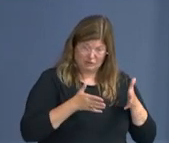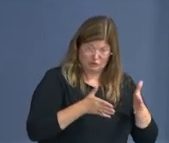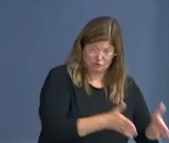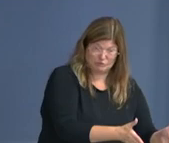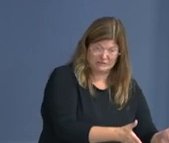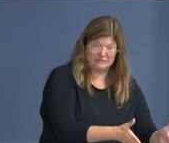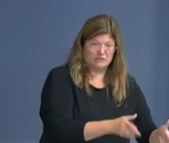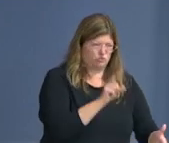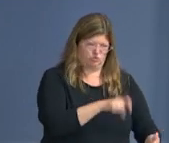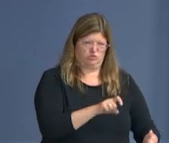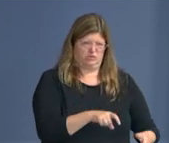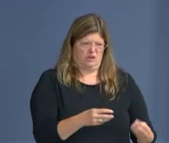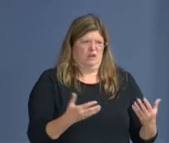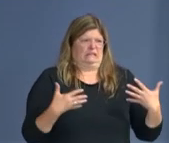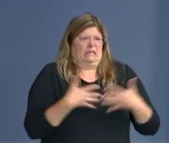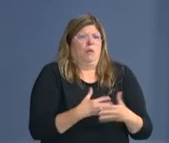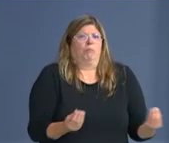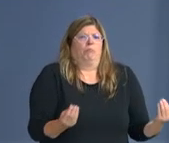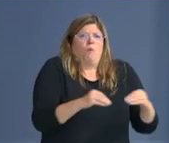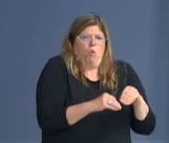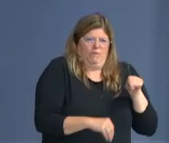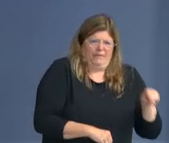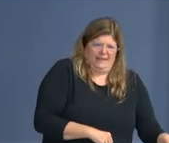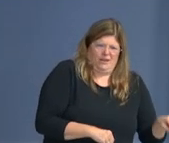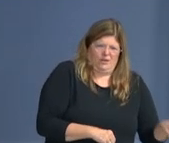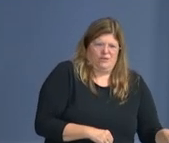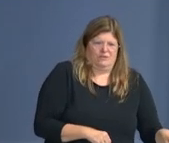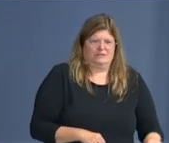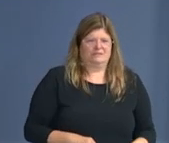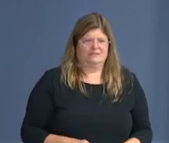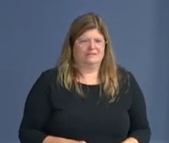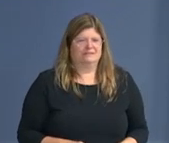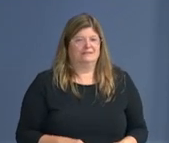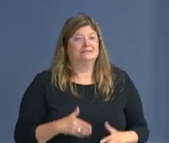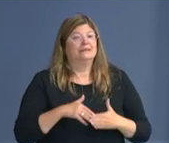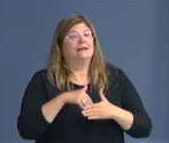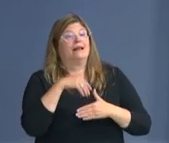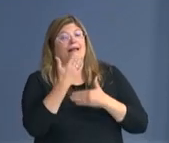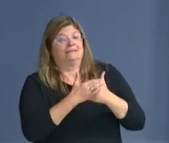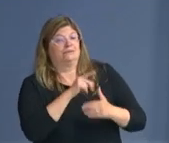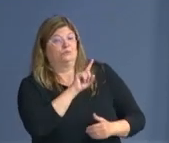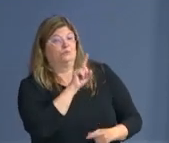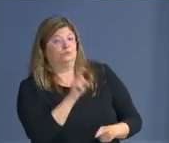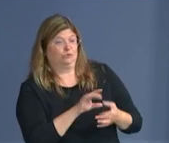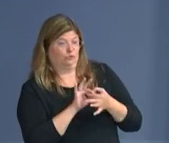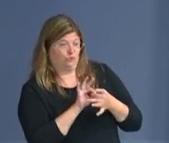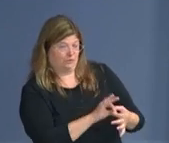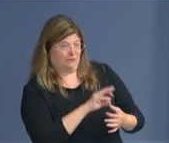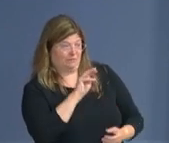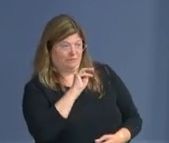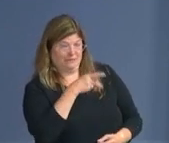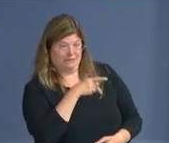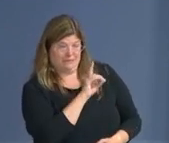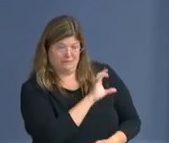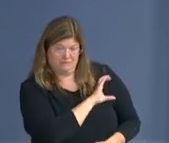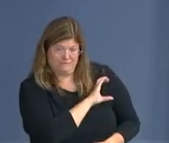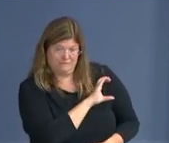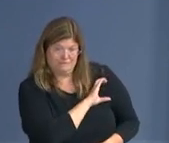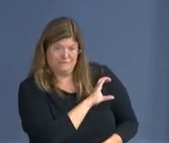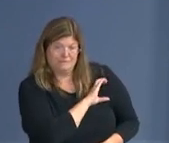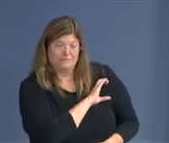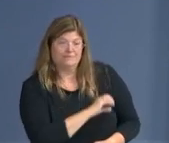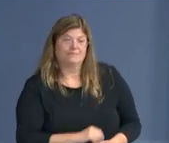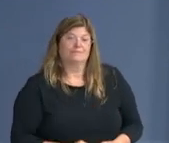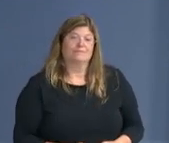could stay on MPD, uh, and ask about the Breitbart event at 2D, what is your reaction to that? You know, I, um,